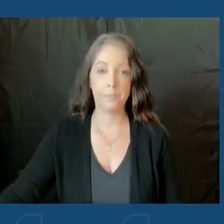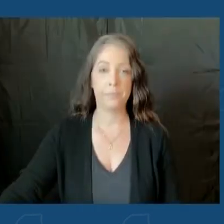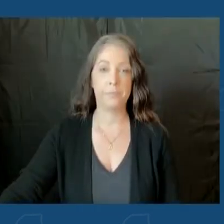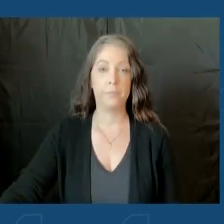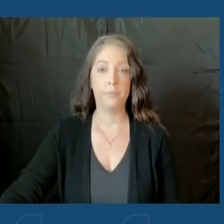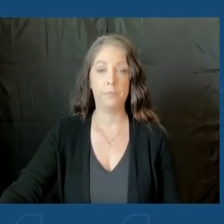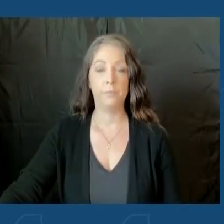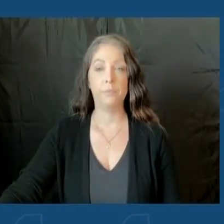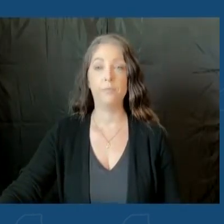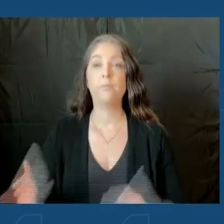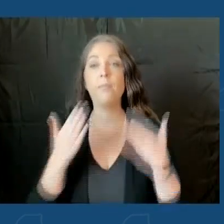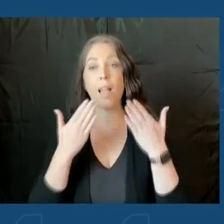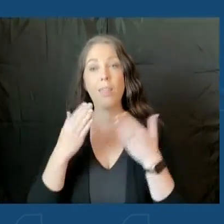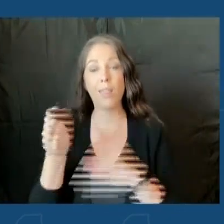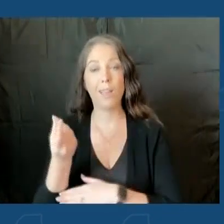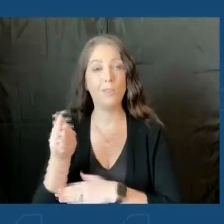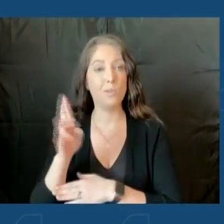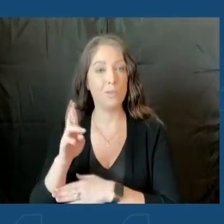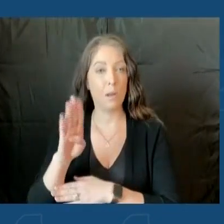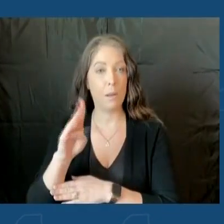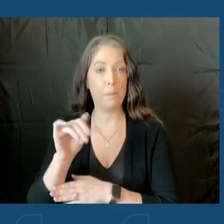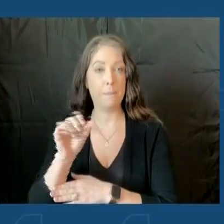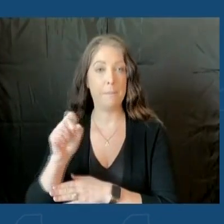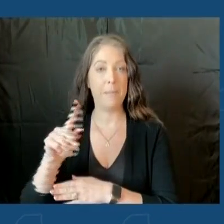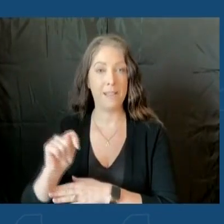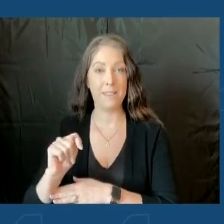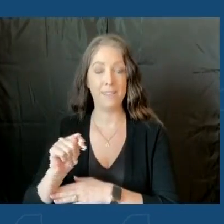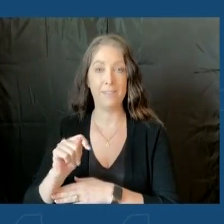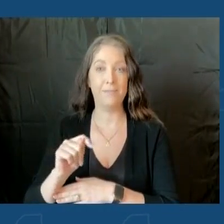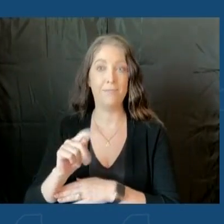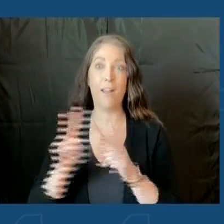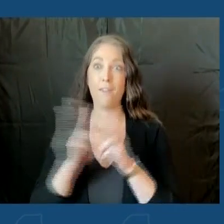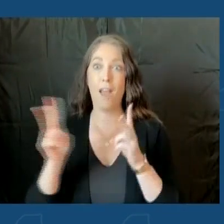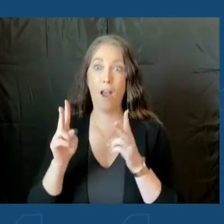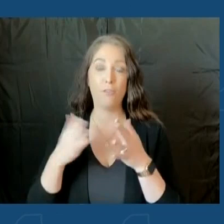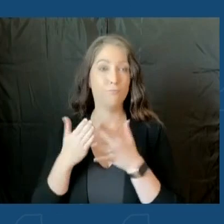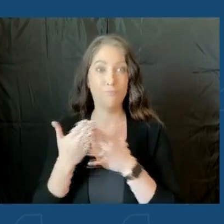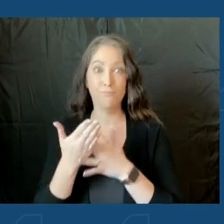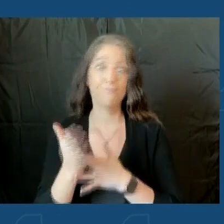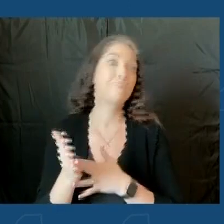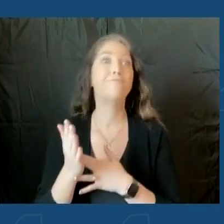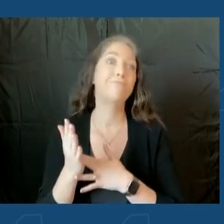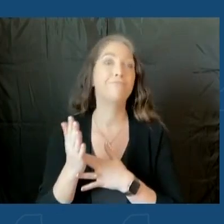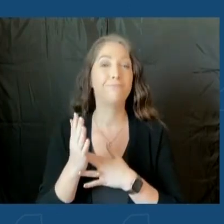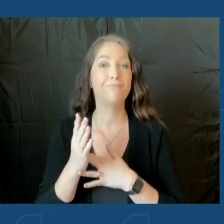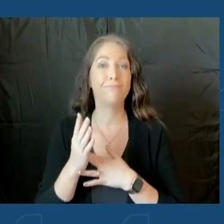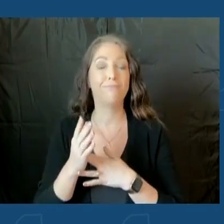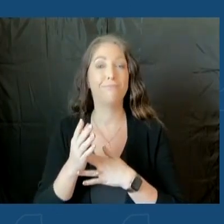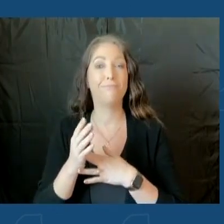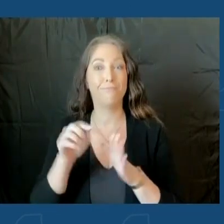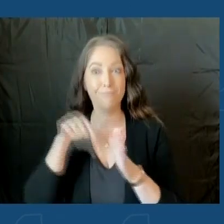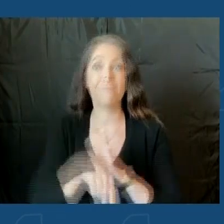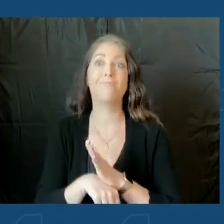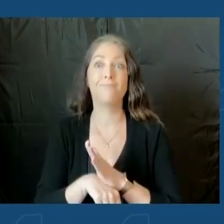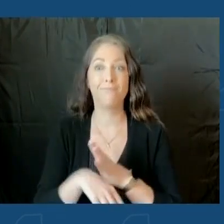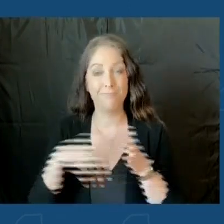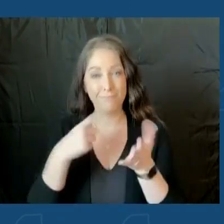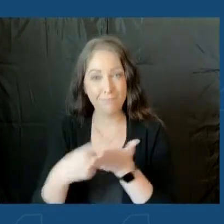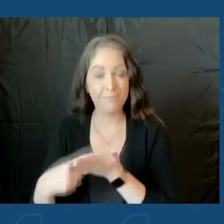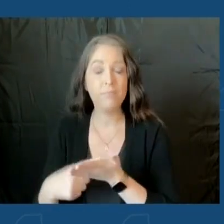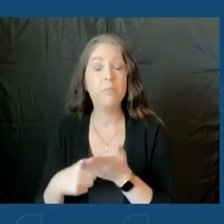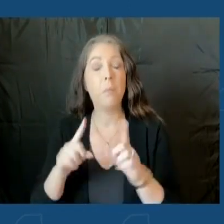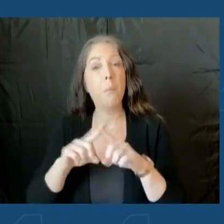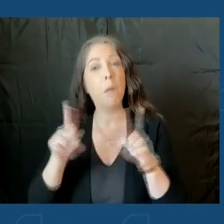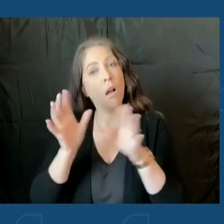Thank you, Dr. Bassett, for the very thorough, as expected, no, but necessary, a necessary conversation about, you know,